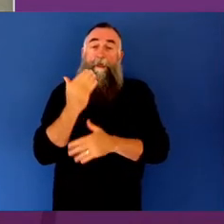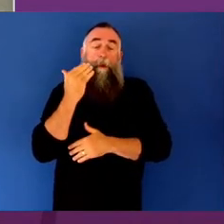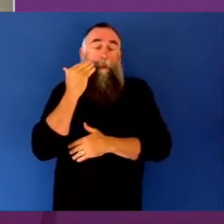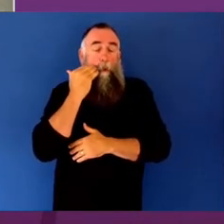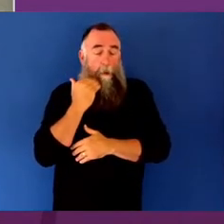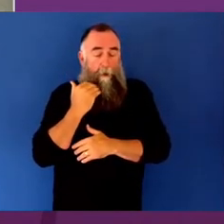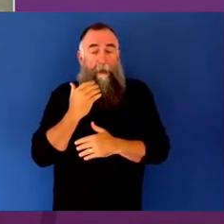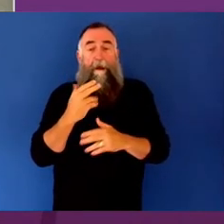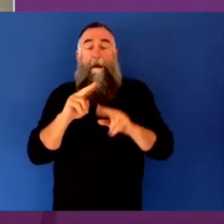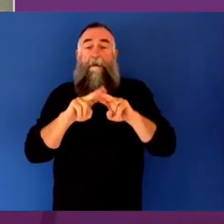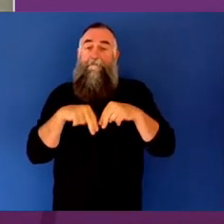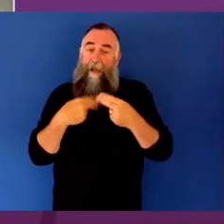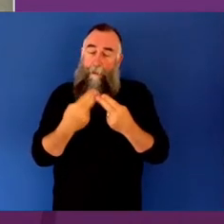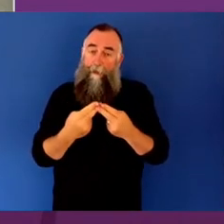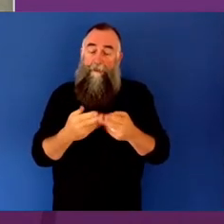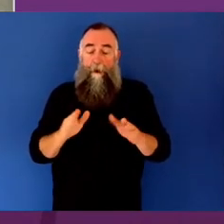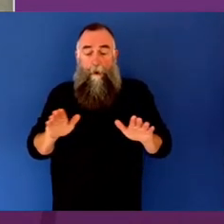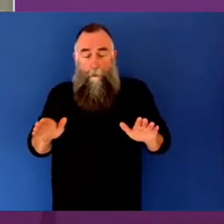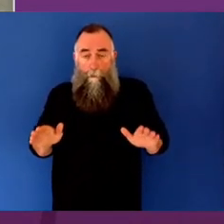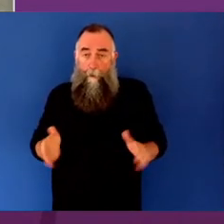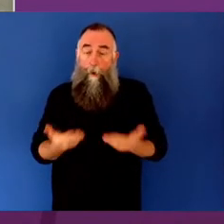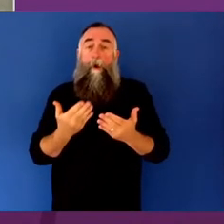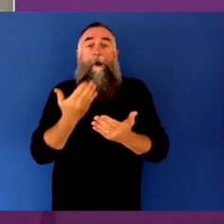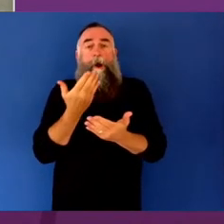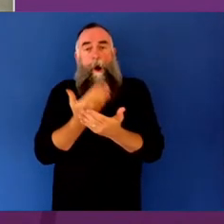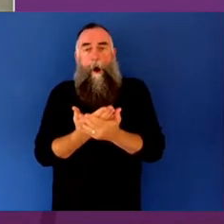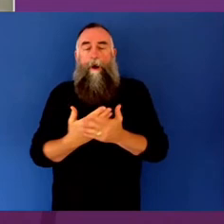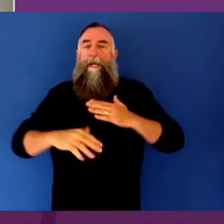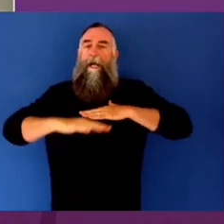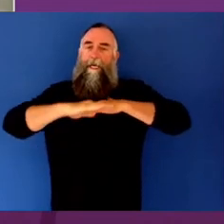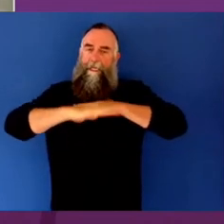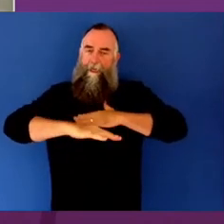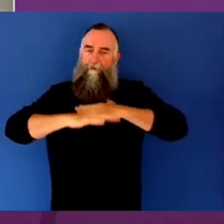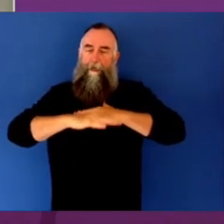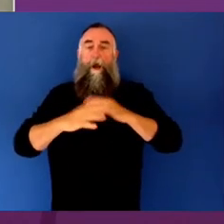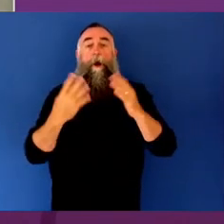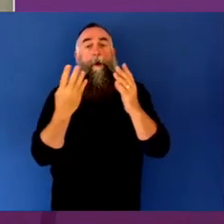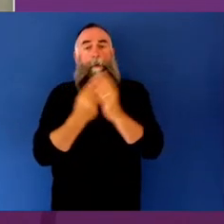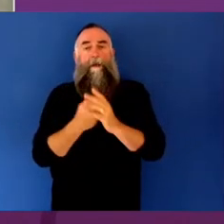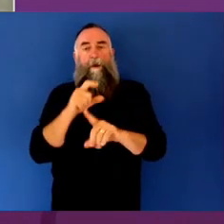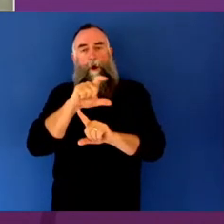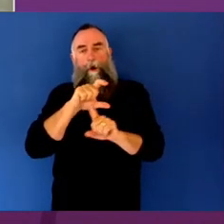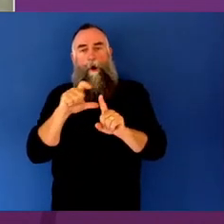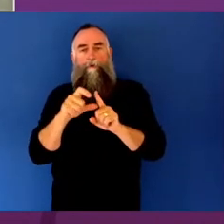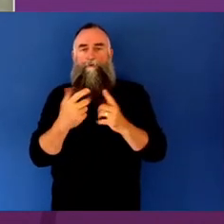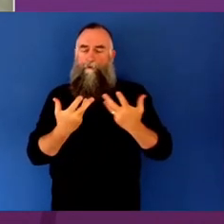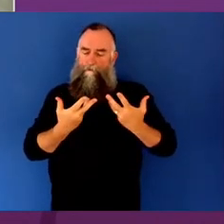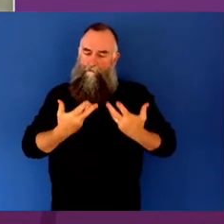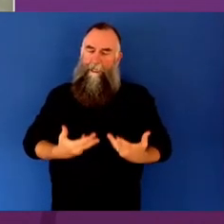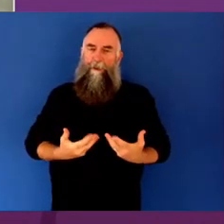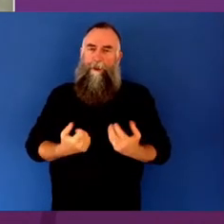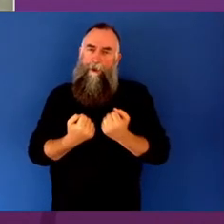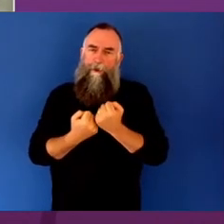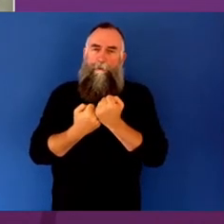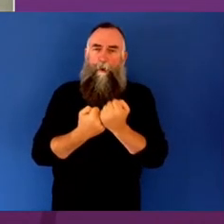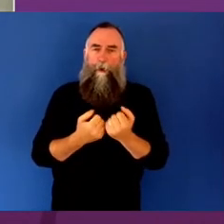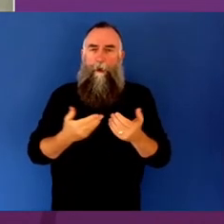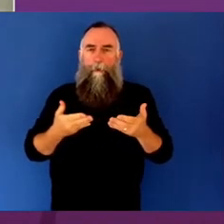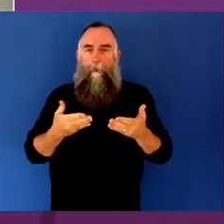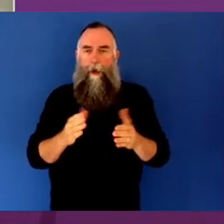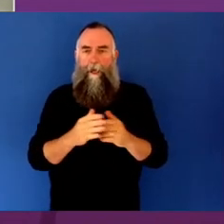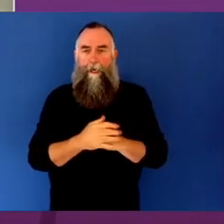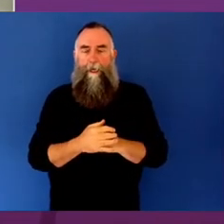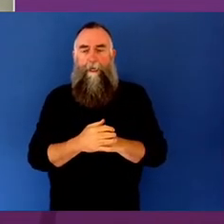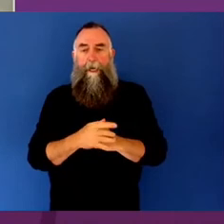on country with the cultural rich and supportive and safe practices. This may not mean physically birthing on